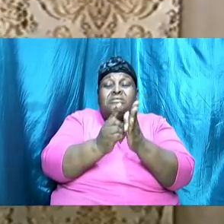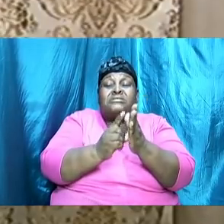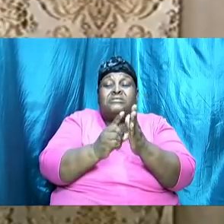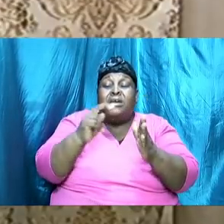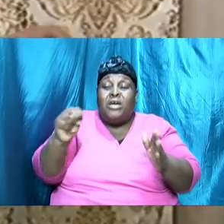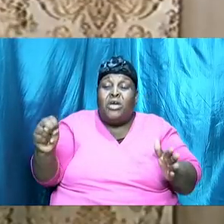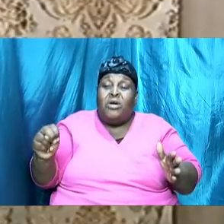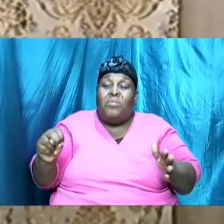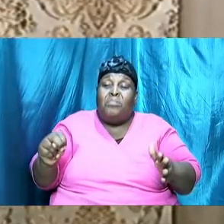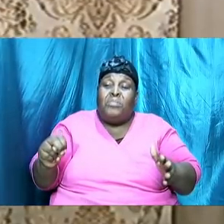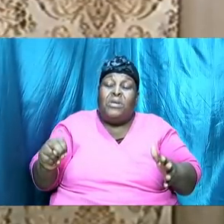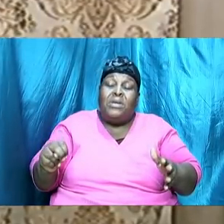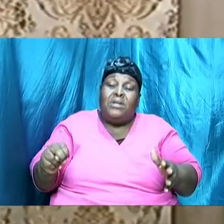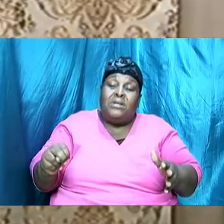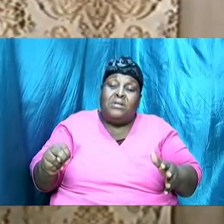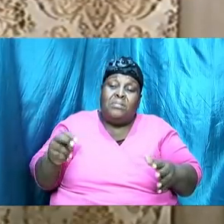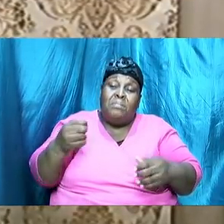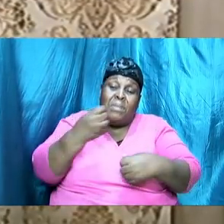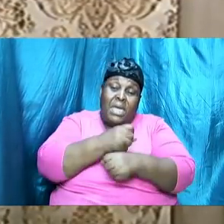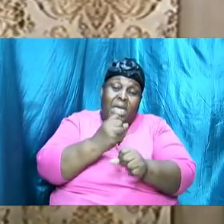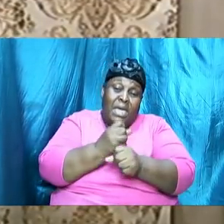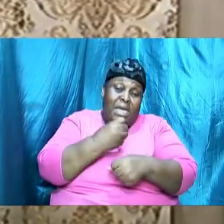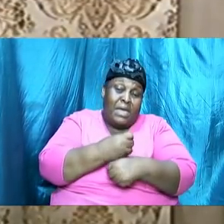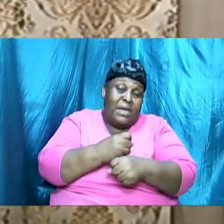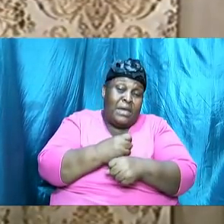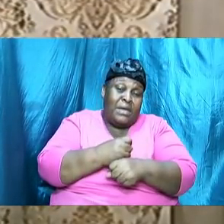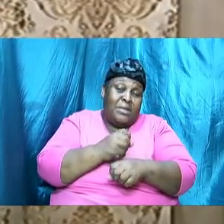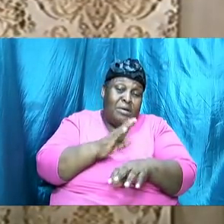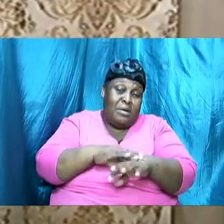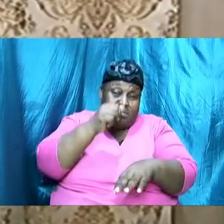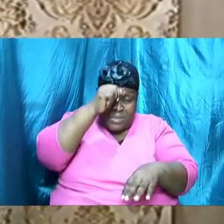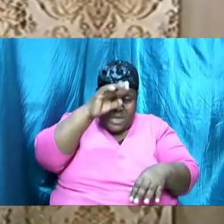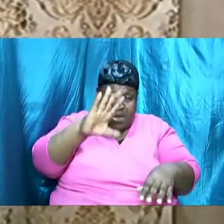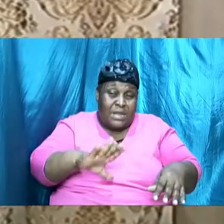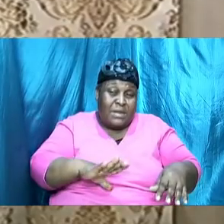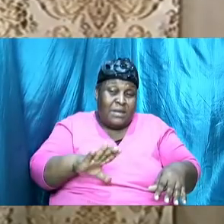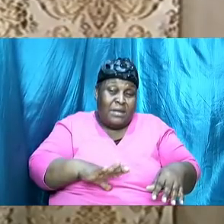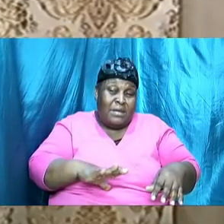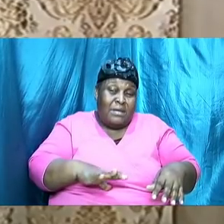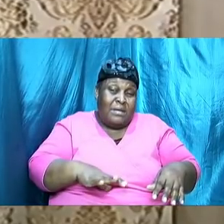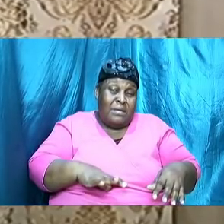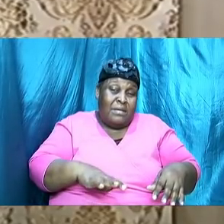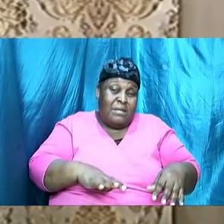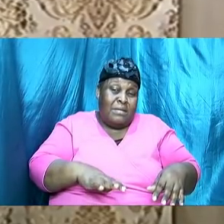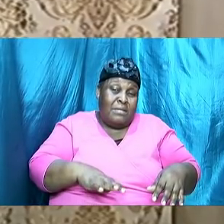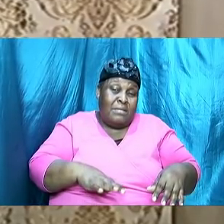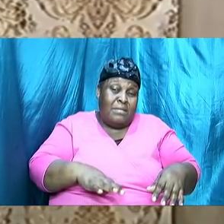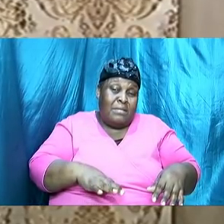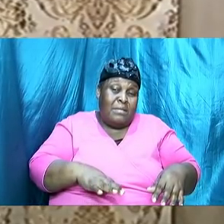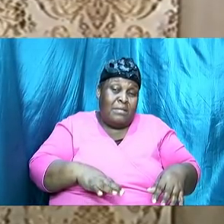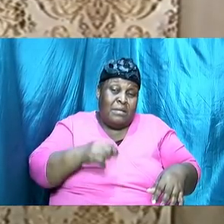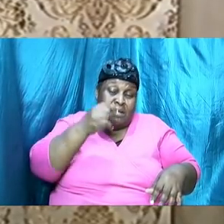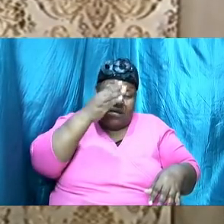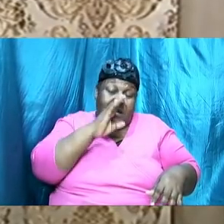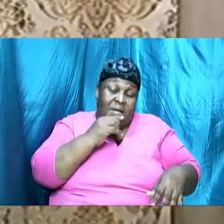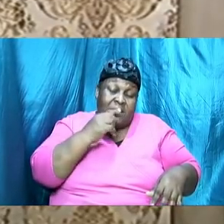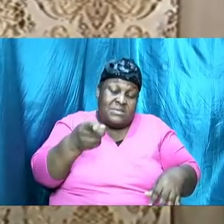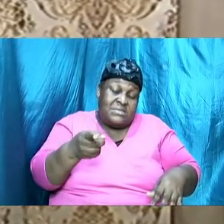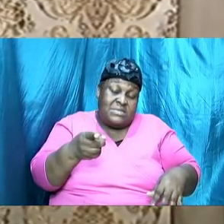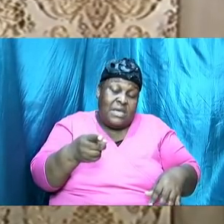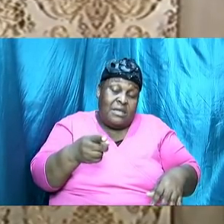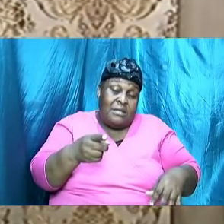others when he spoke because they were according to God it was good even to them